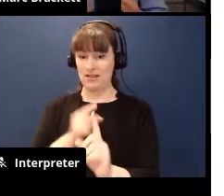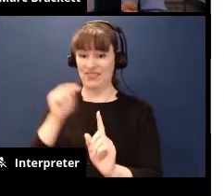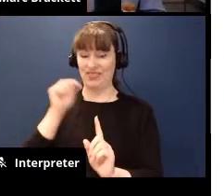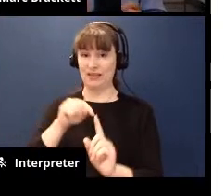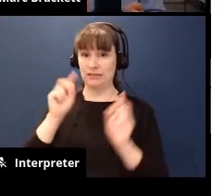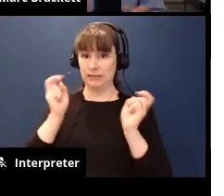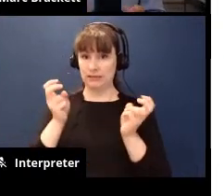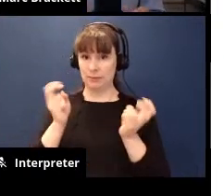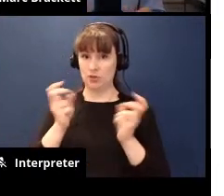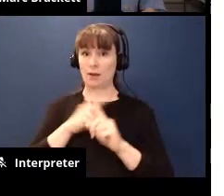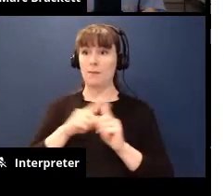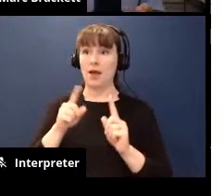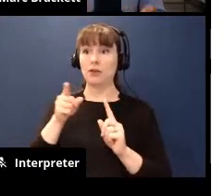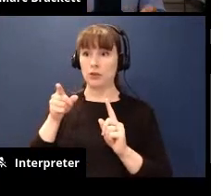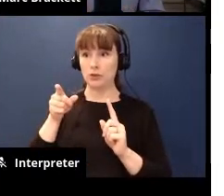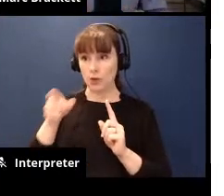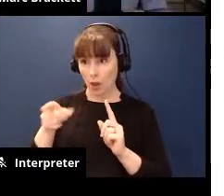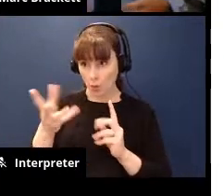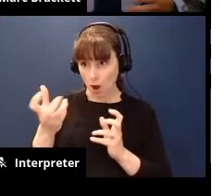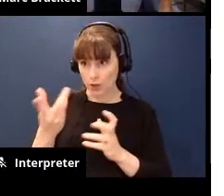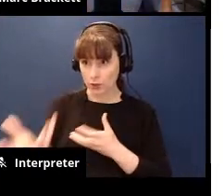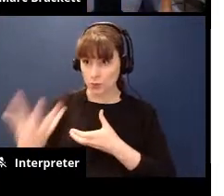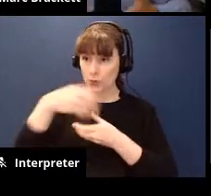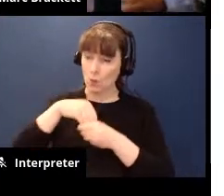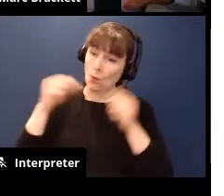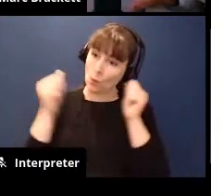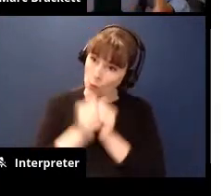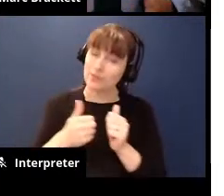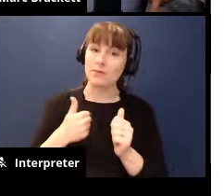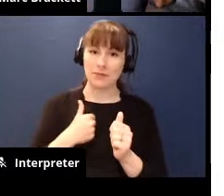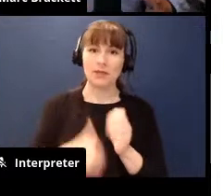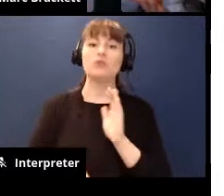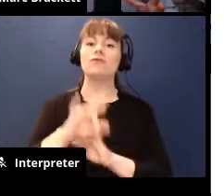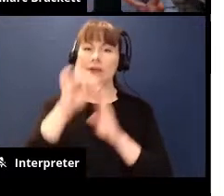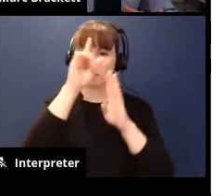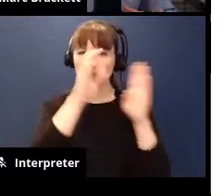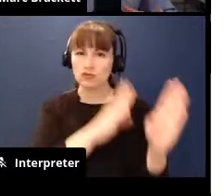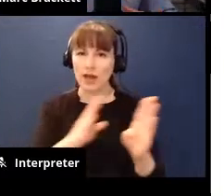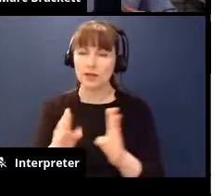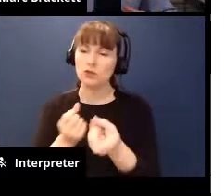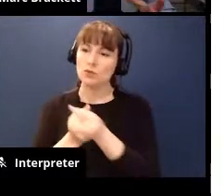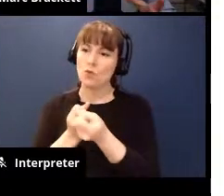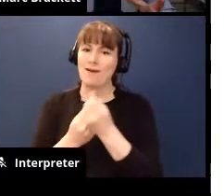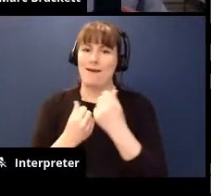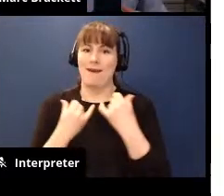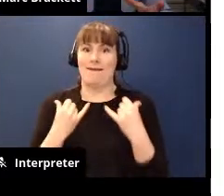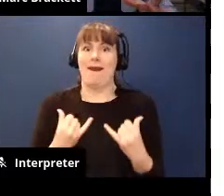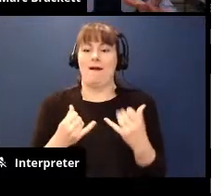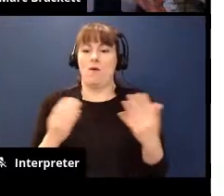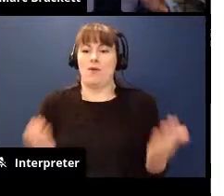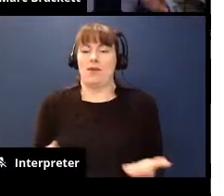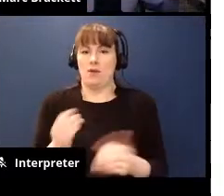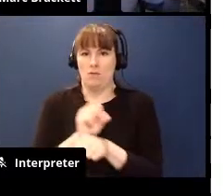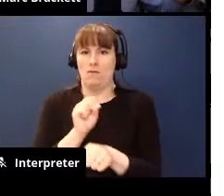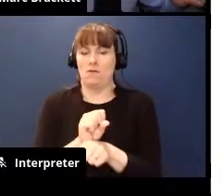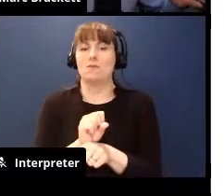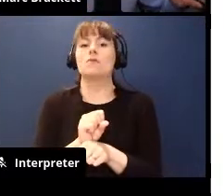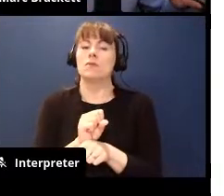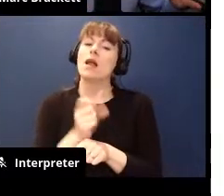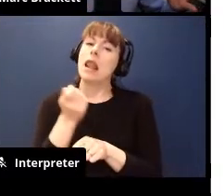i really want you to be doing this with me and finding strategies to support the here and the now and a little bit of like